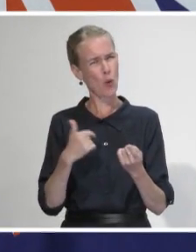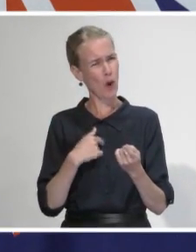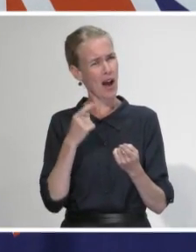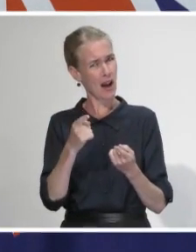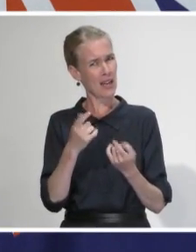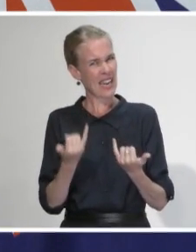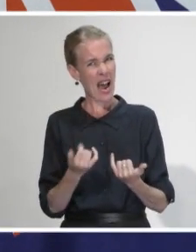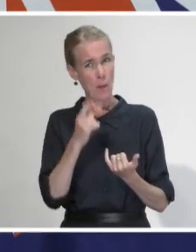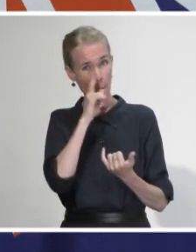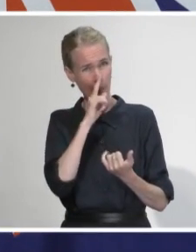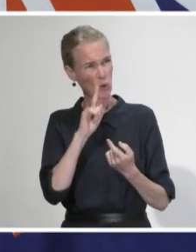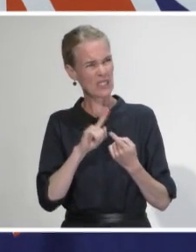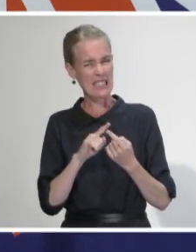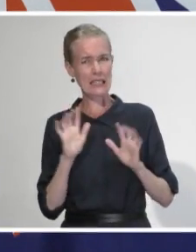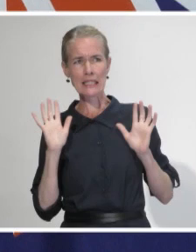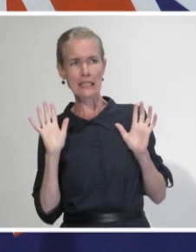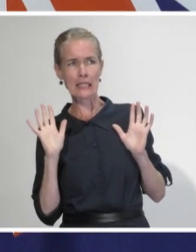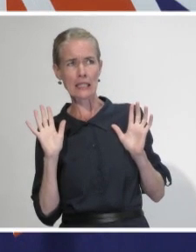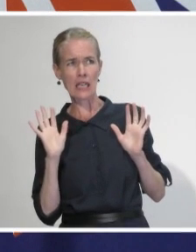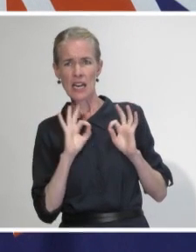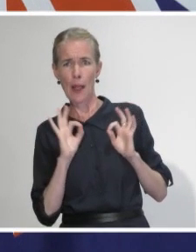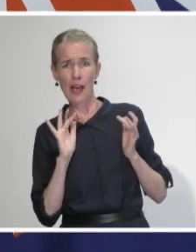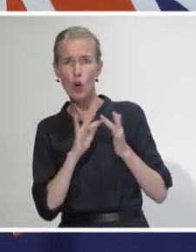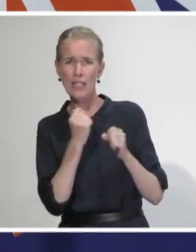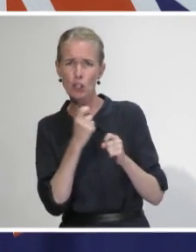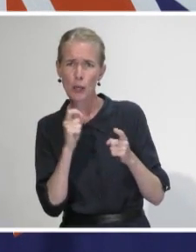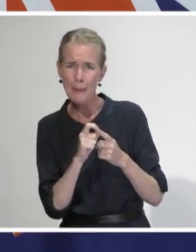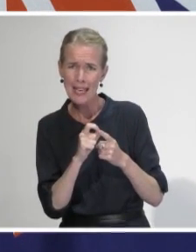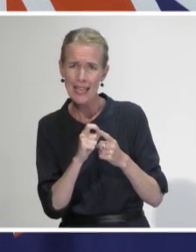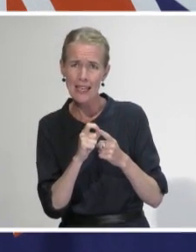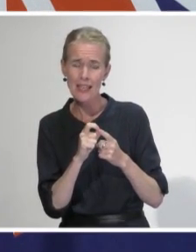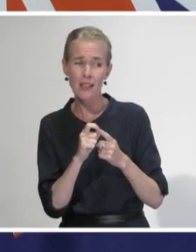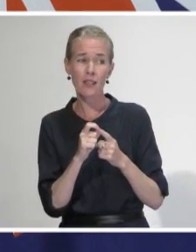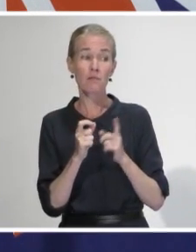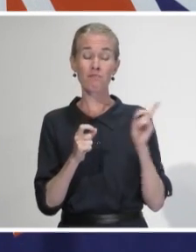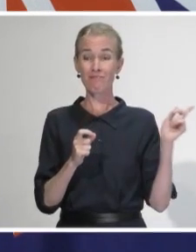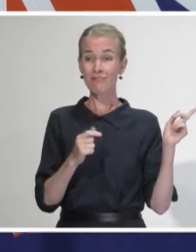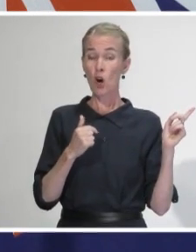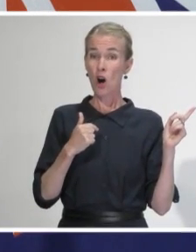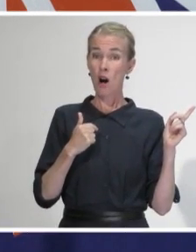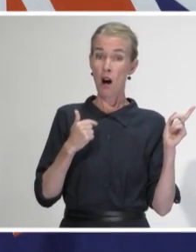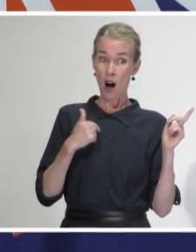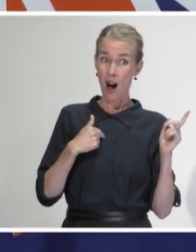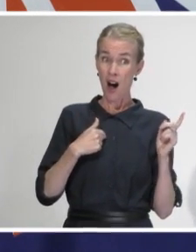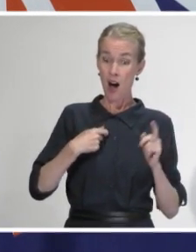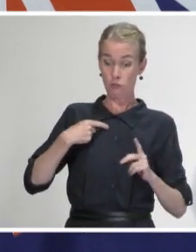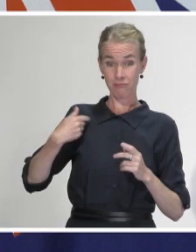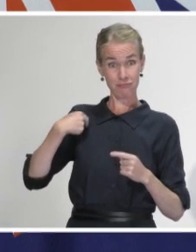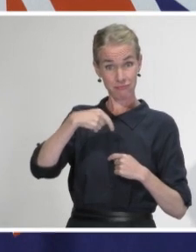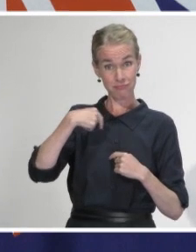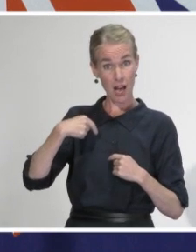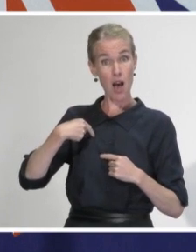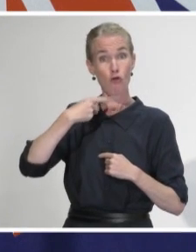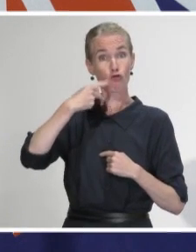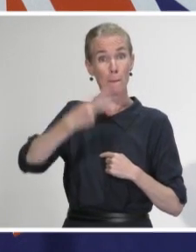are you comfortable that that message is getting across to people? I think the message is getting across through a range of channels and we've seen the